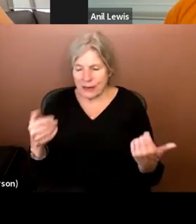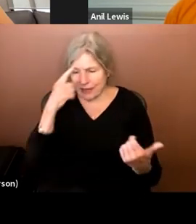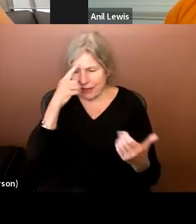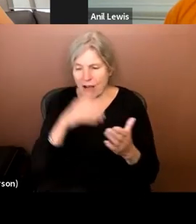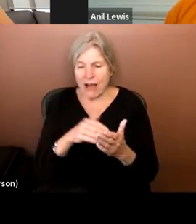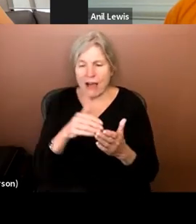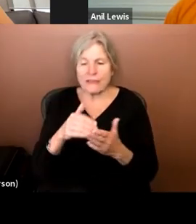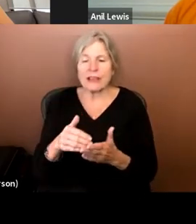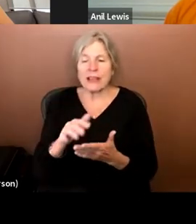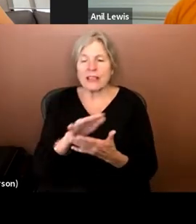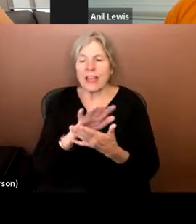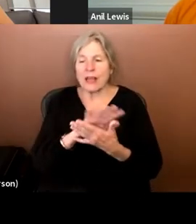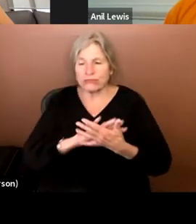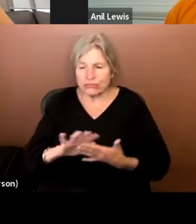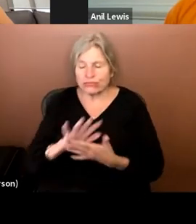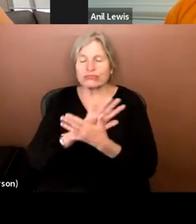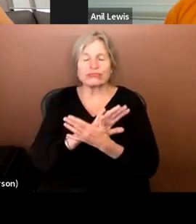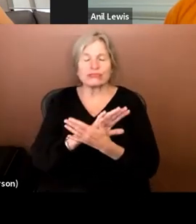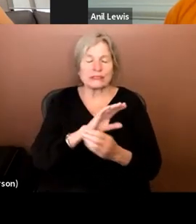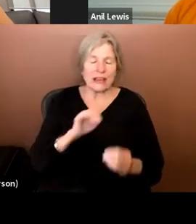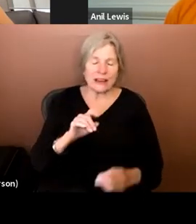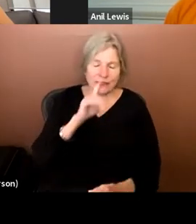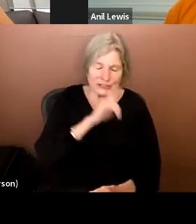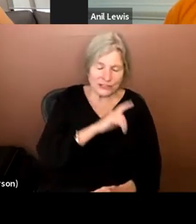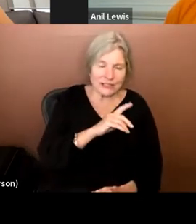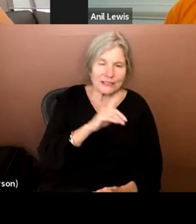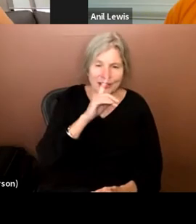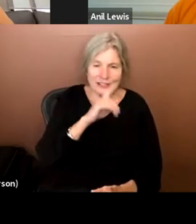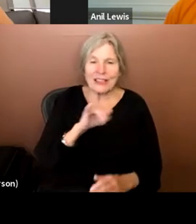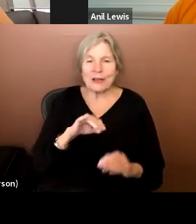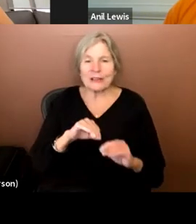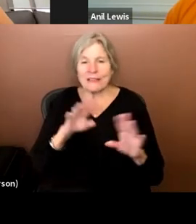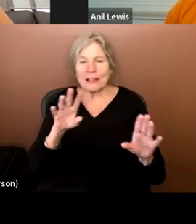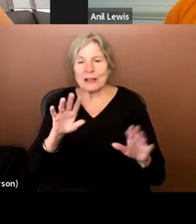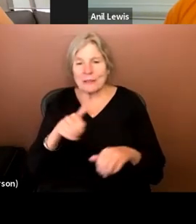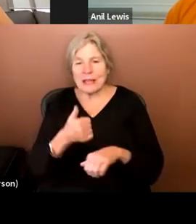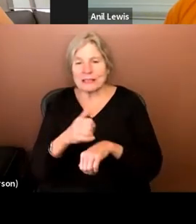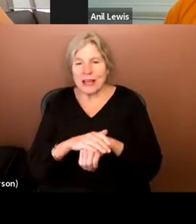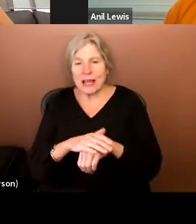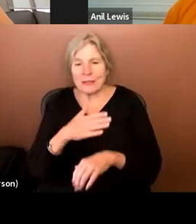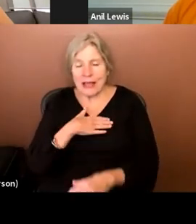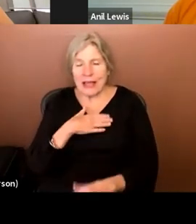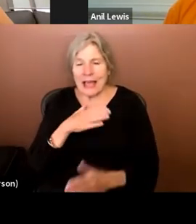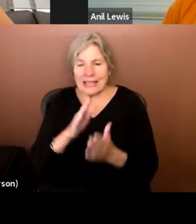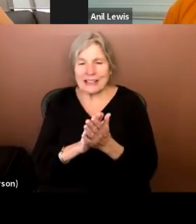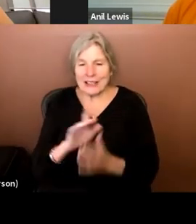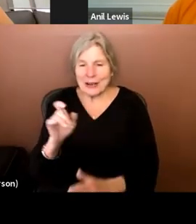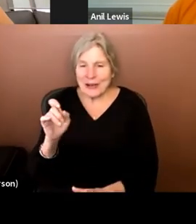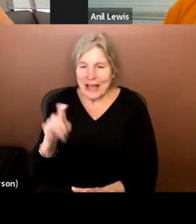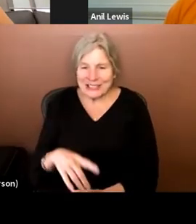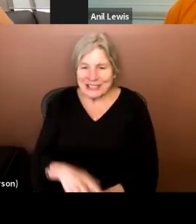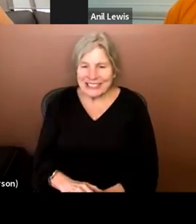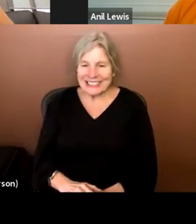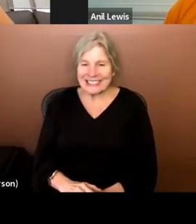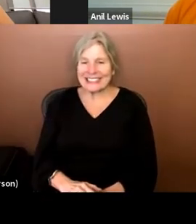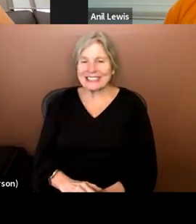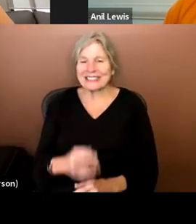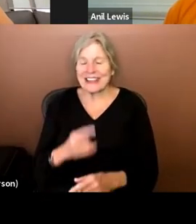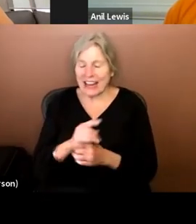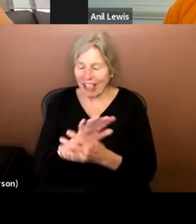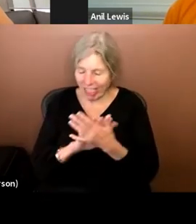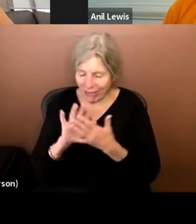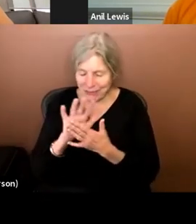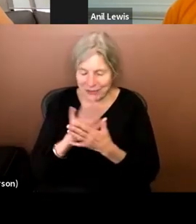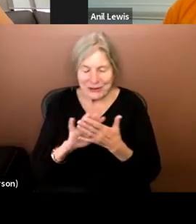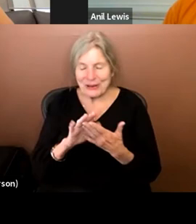often they can blur into each other. And when I could say that. That was obvious based on my, my, me asking the question. That